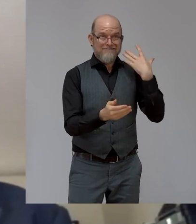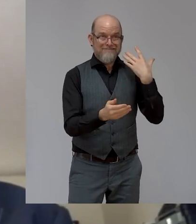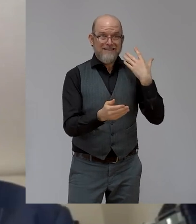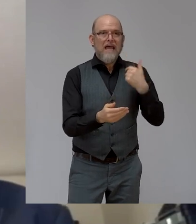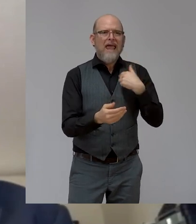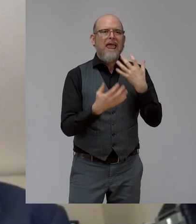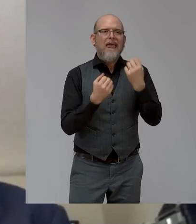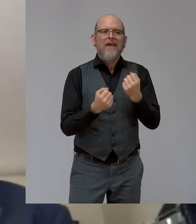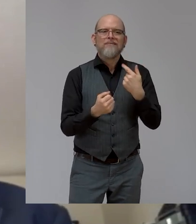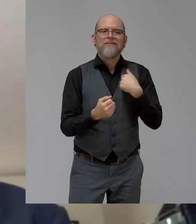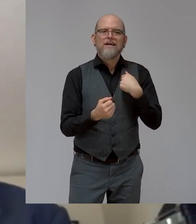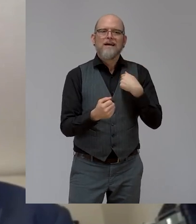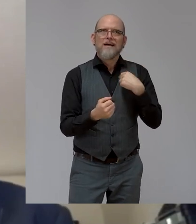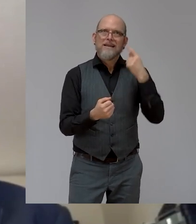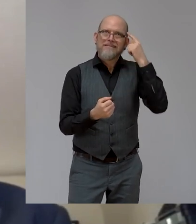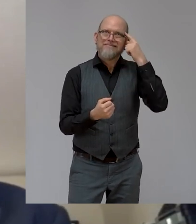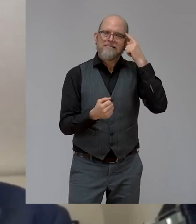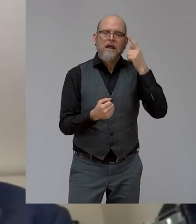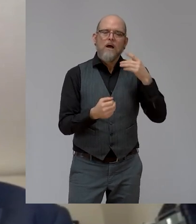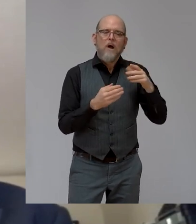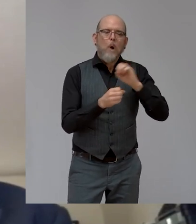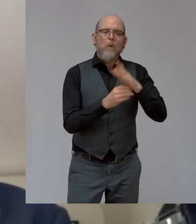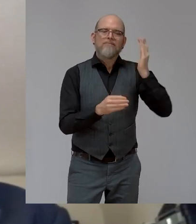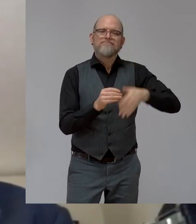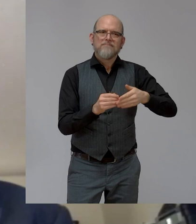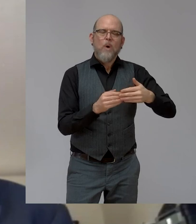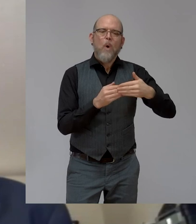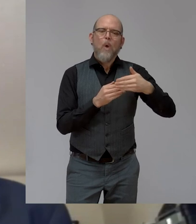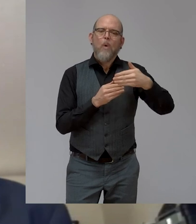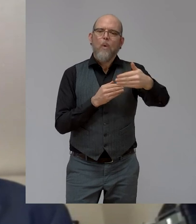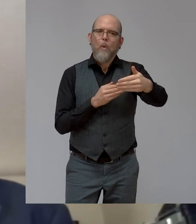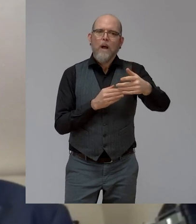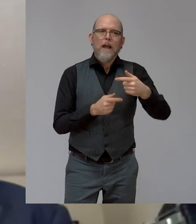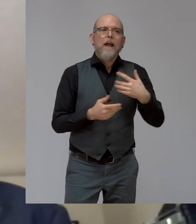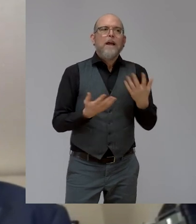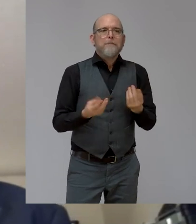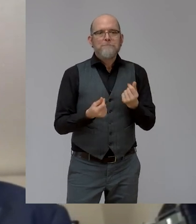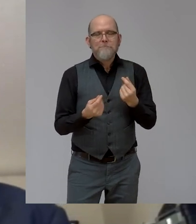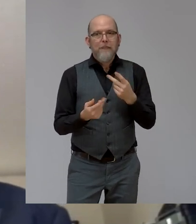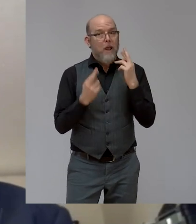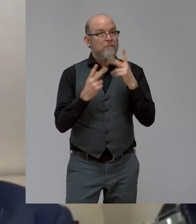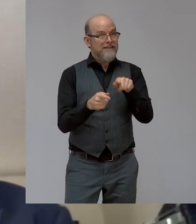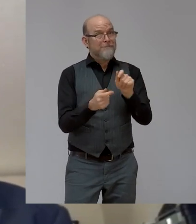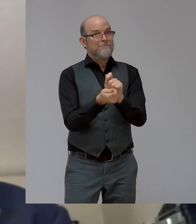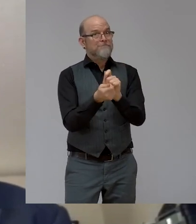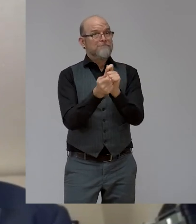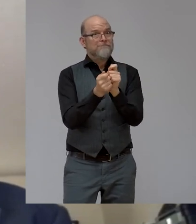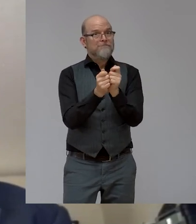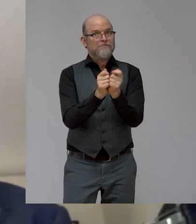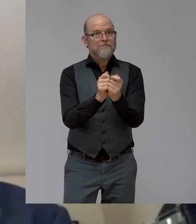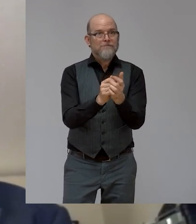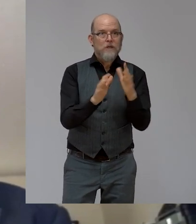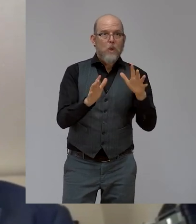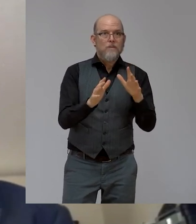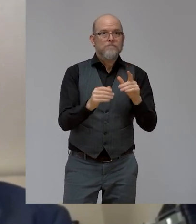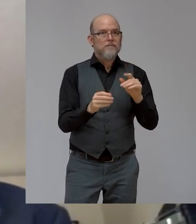before that. We have to fight for vaccinations, not just in the global north, but in the